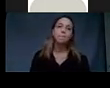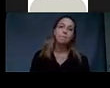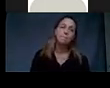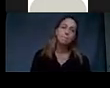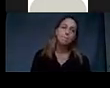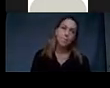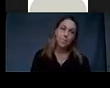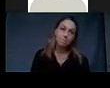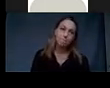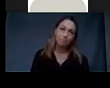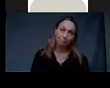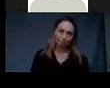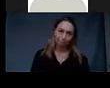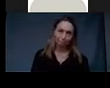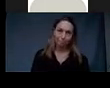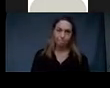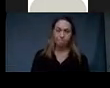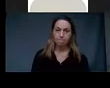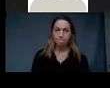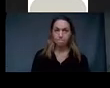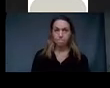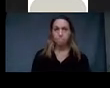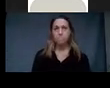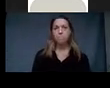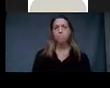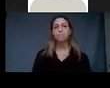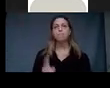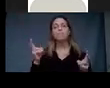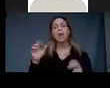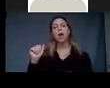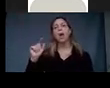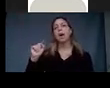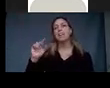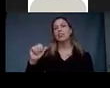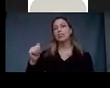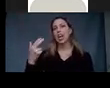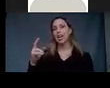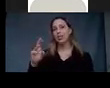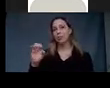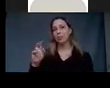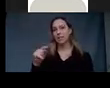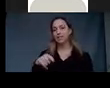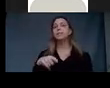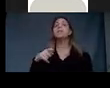Now we have attachment. And when I call it attachment, I'm talking about relationships,